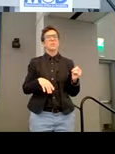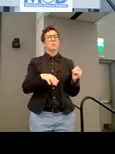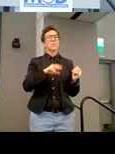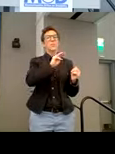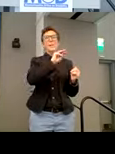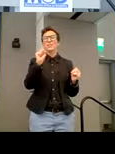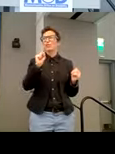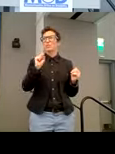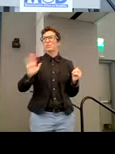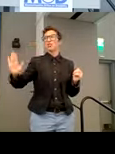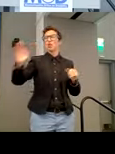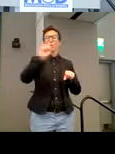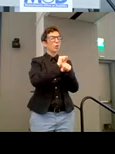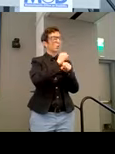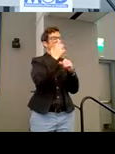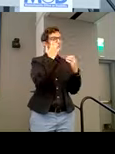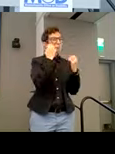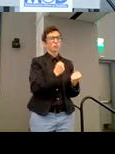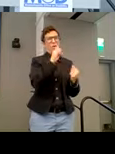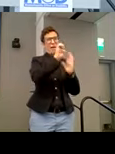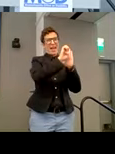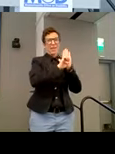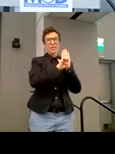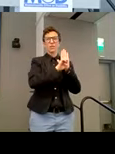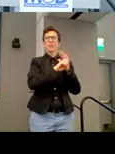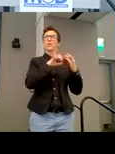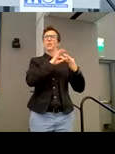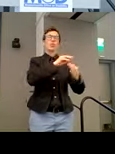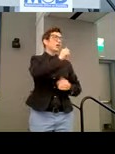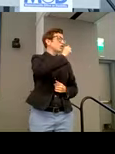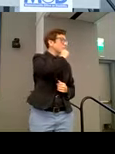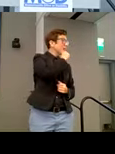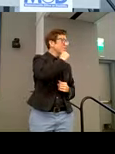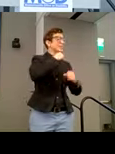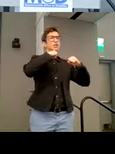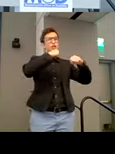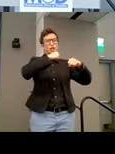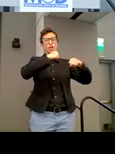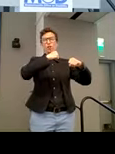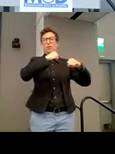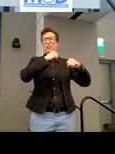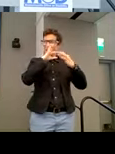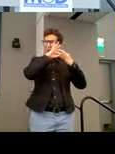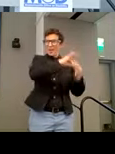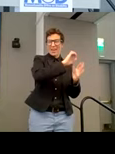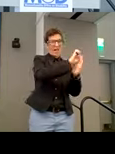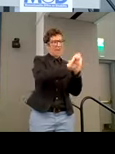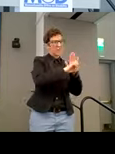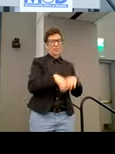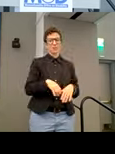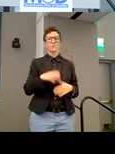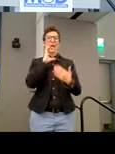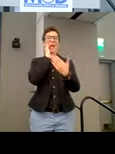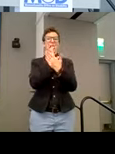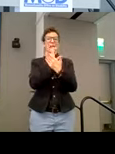so ethical. And the reason I talked about ethics is privacy and security as being part of ethics. I use this image